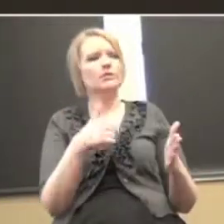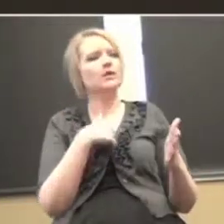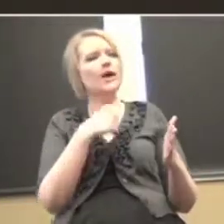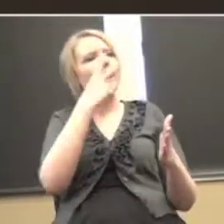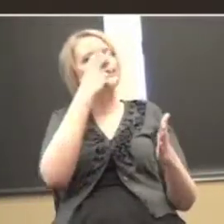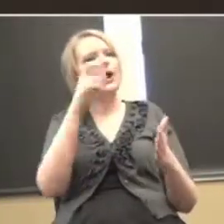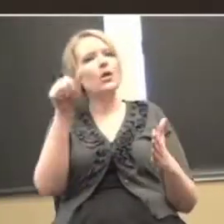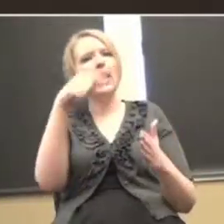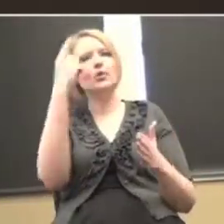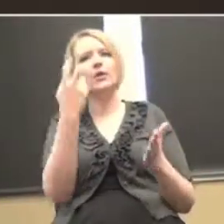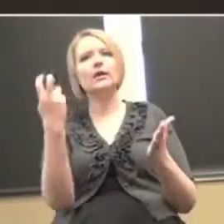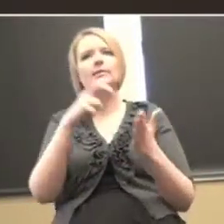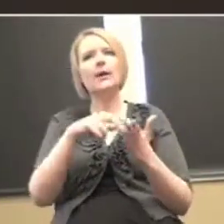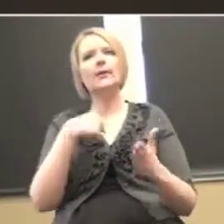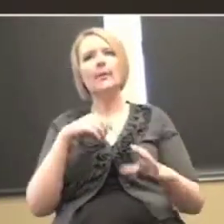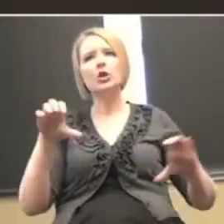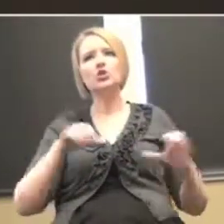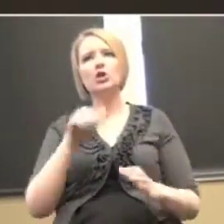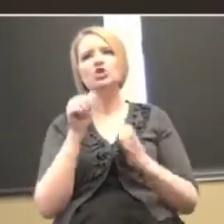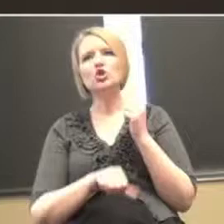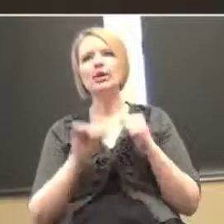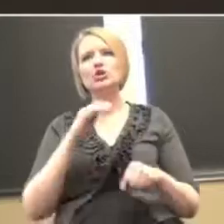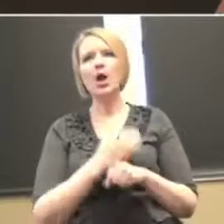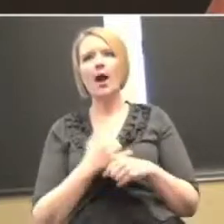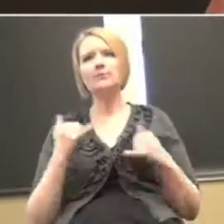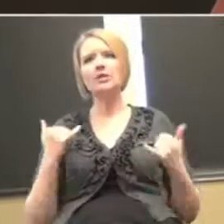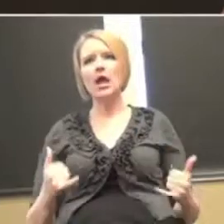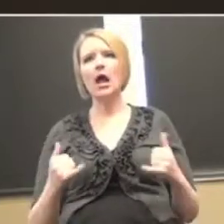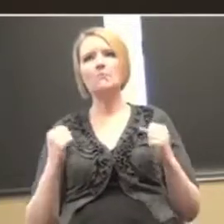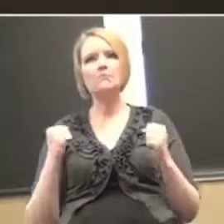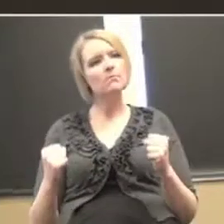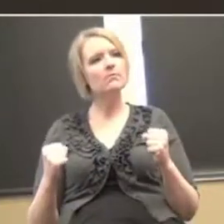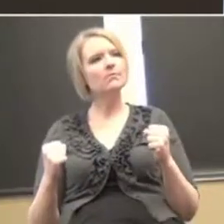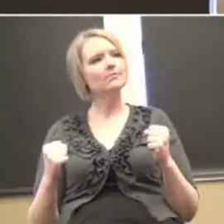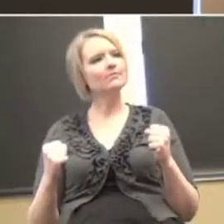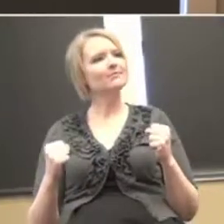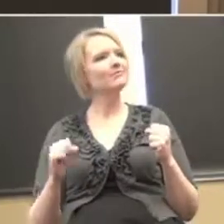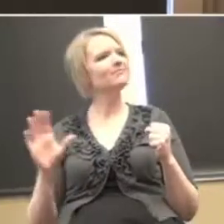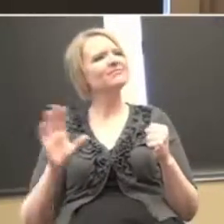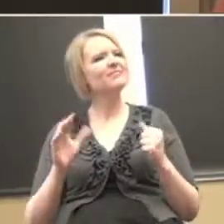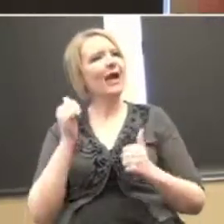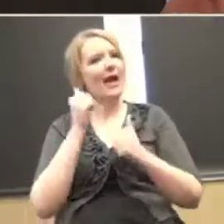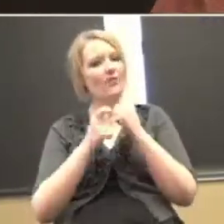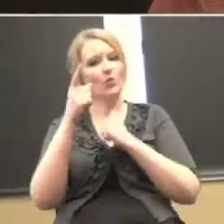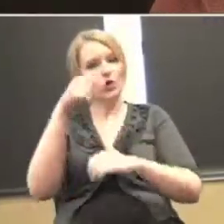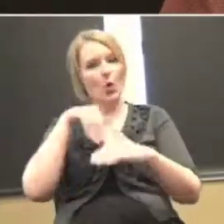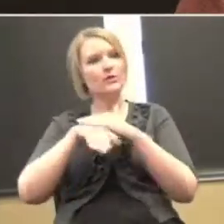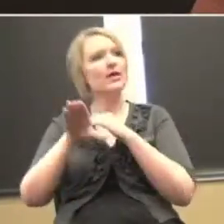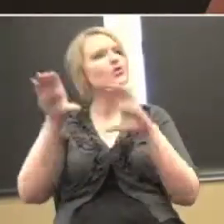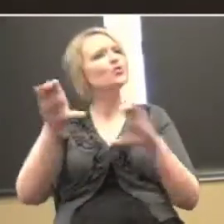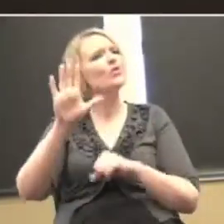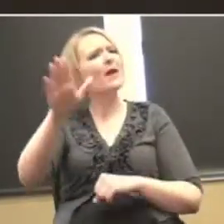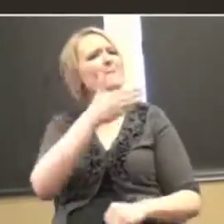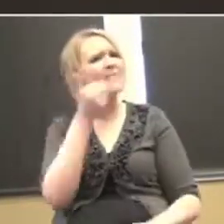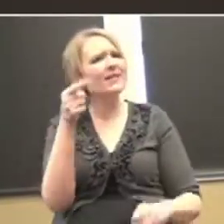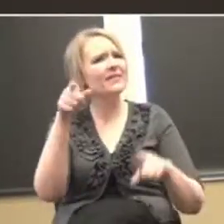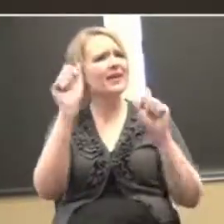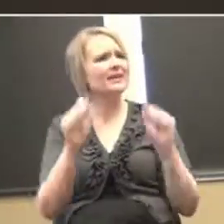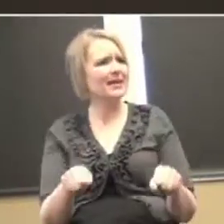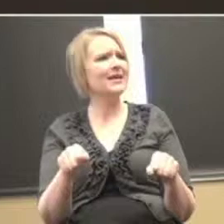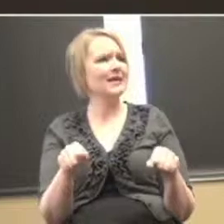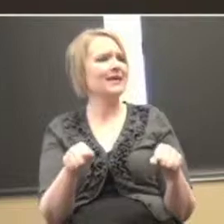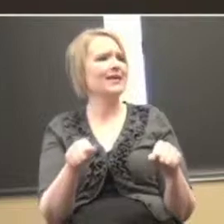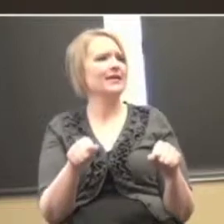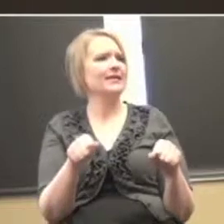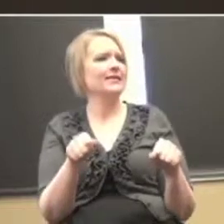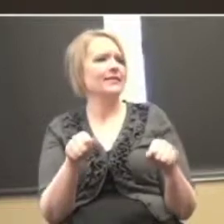the morning and says, I'm going to do a shitty job today. Okay. Everybody comes in and does the absolute best job they can. I think that